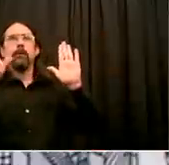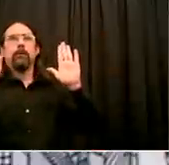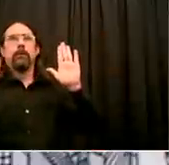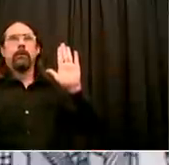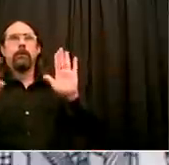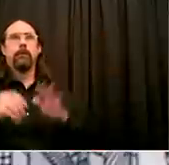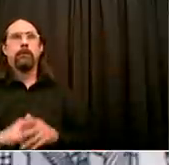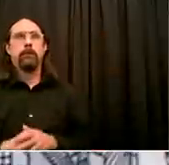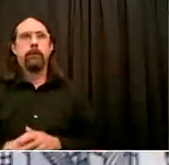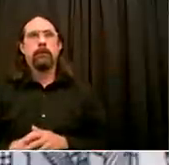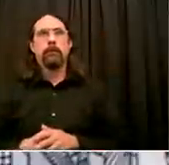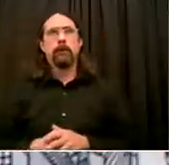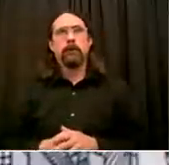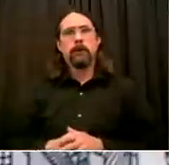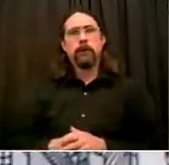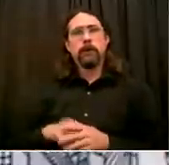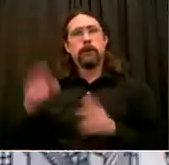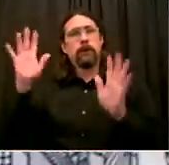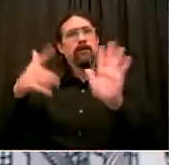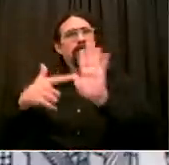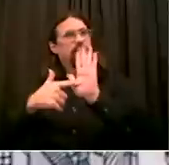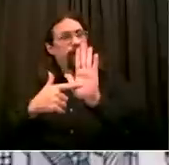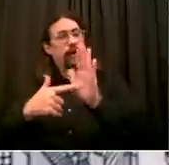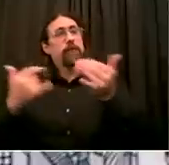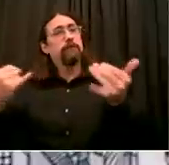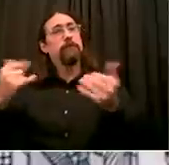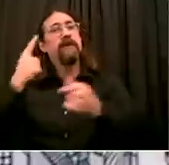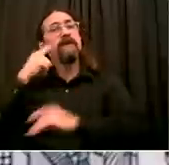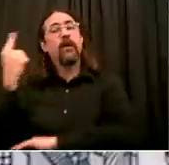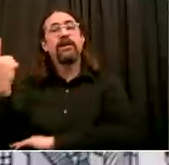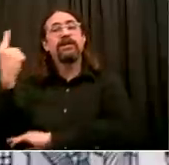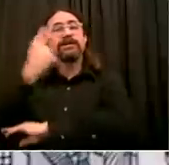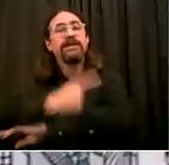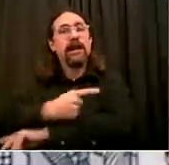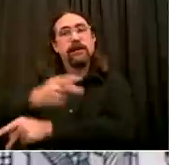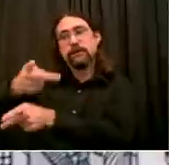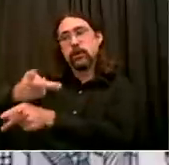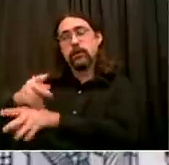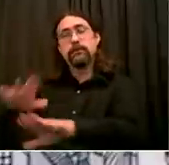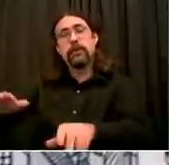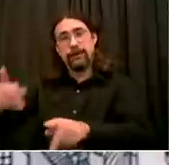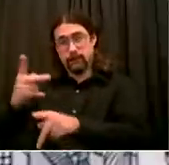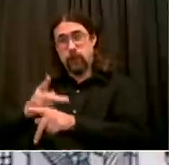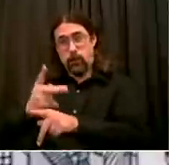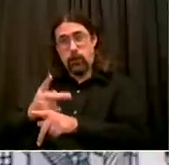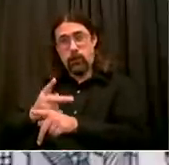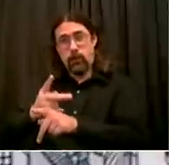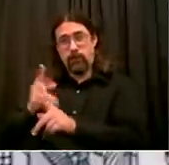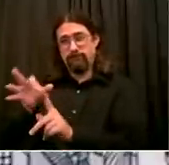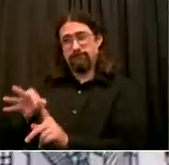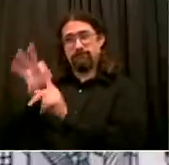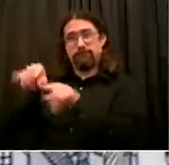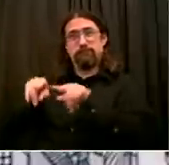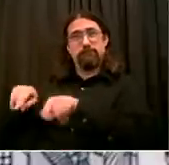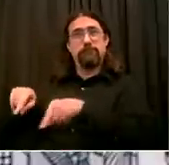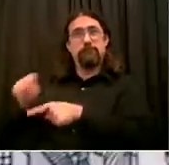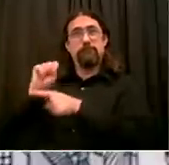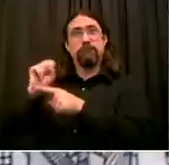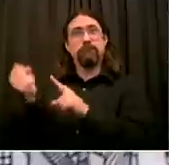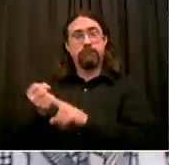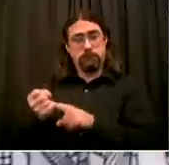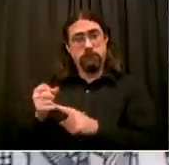And the last thing that should happen is to take away resources from a place that is suffering through so much.